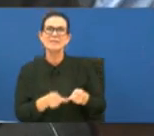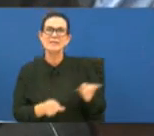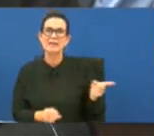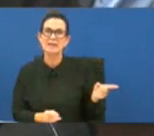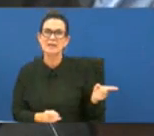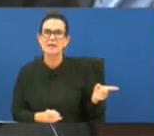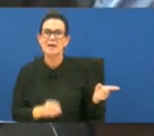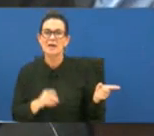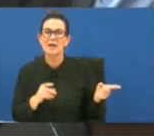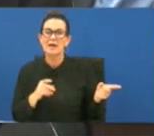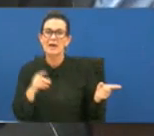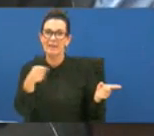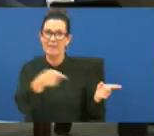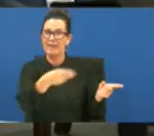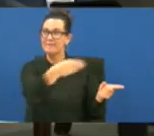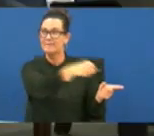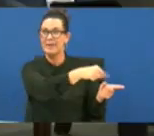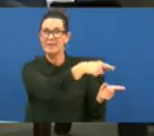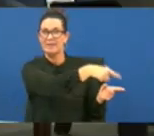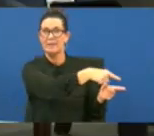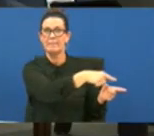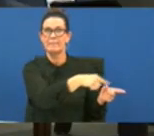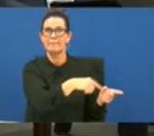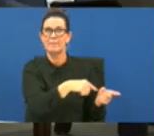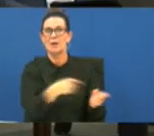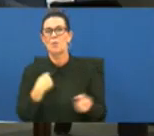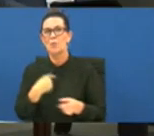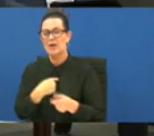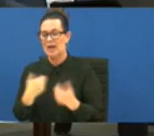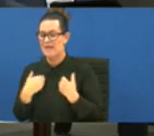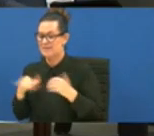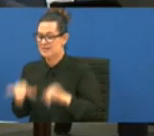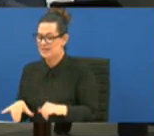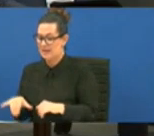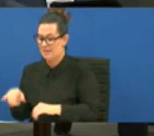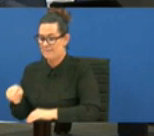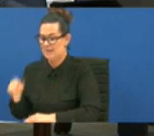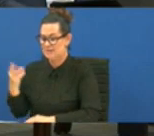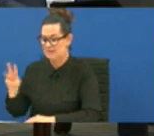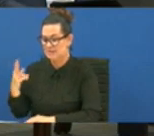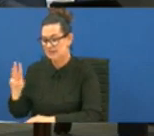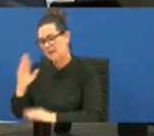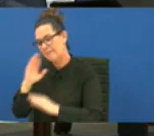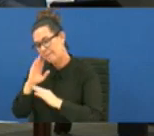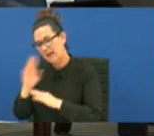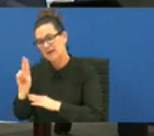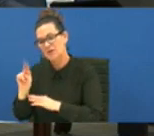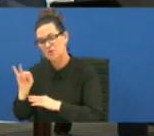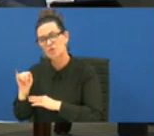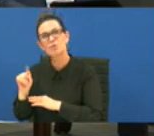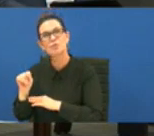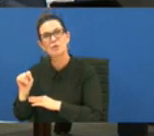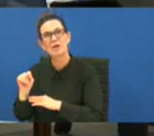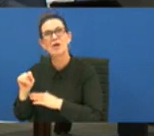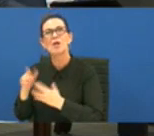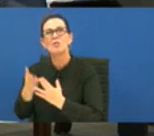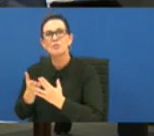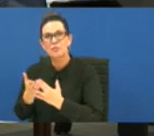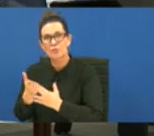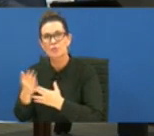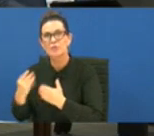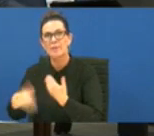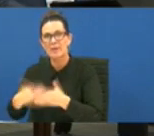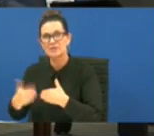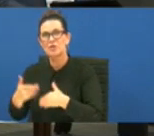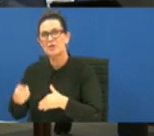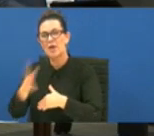so we will have the the same 16 bed unit that that that we have had throughout the process that we